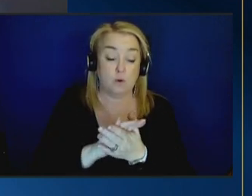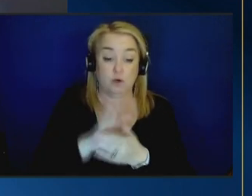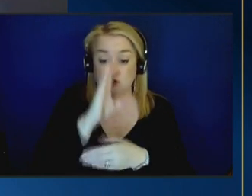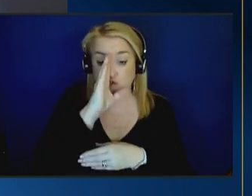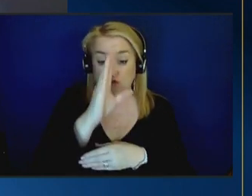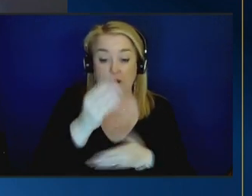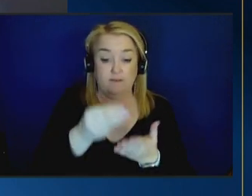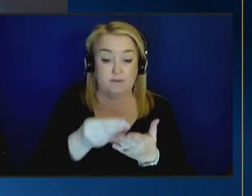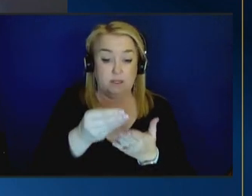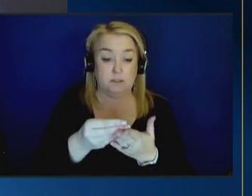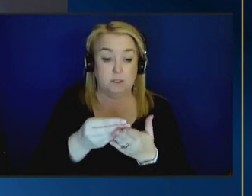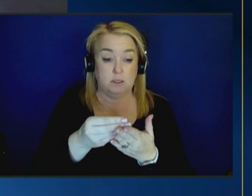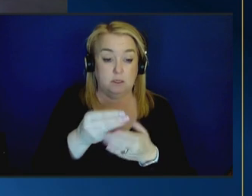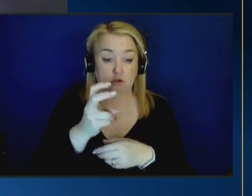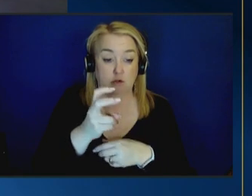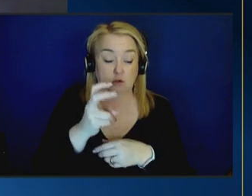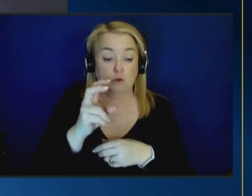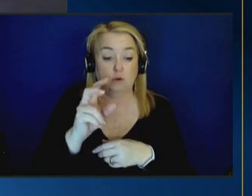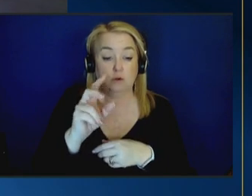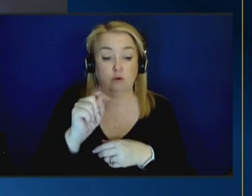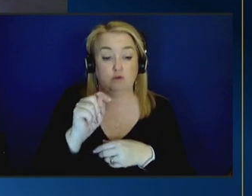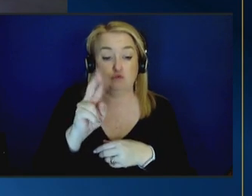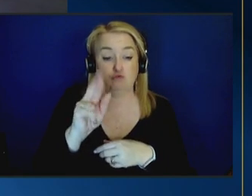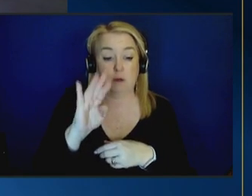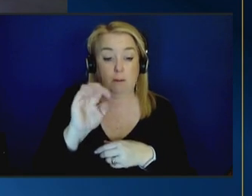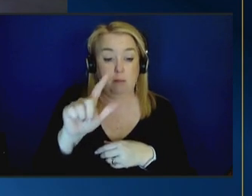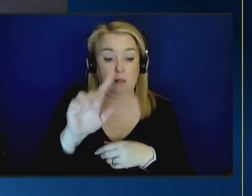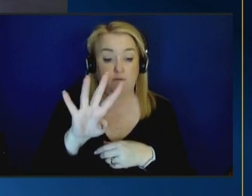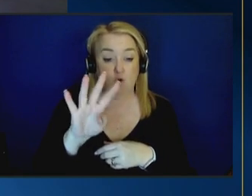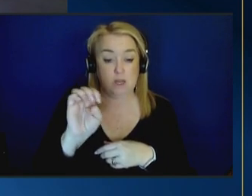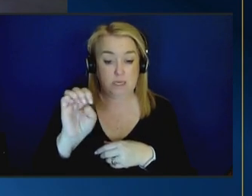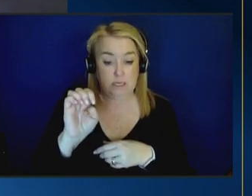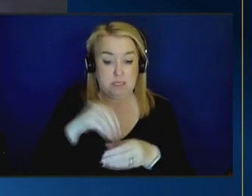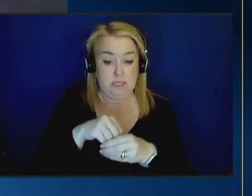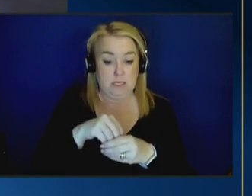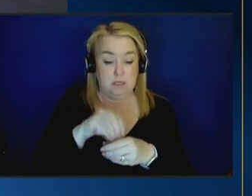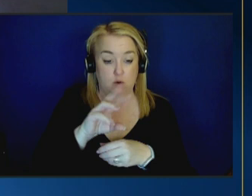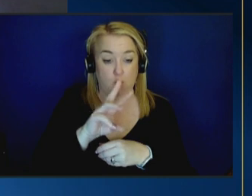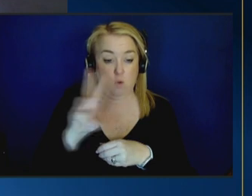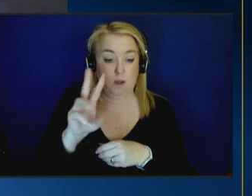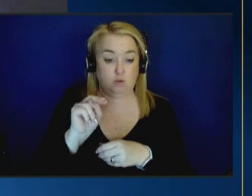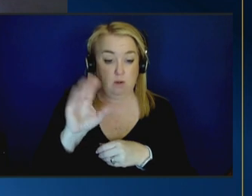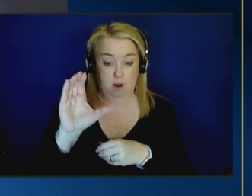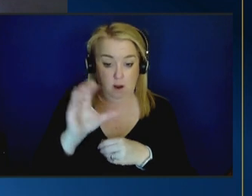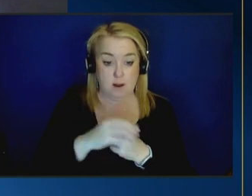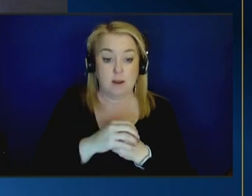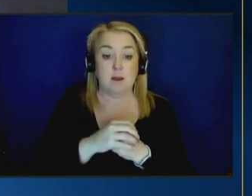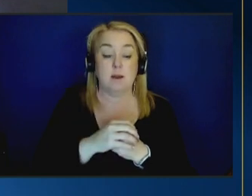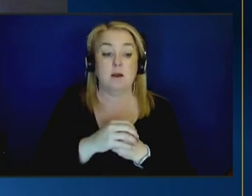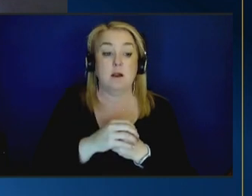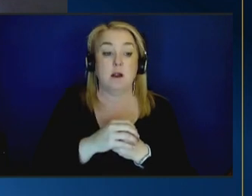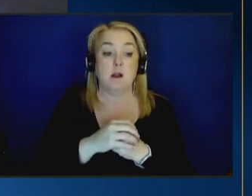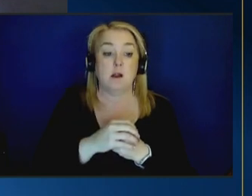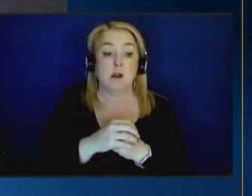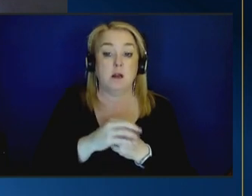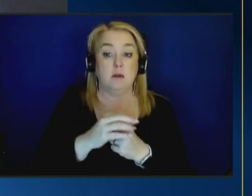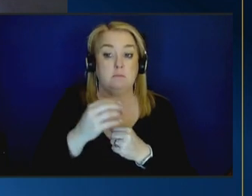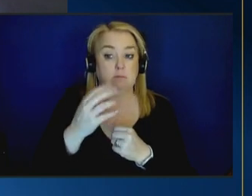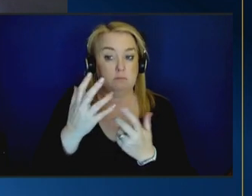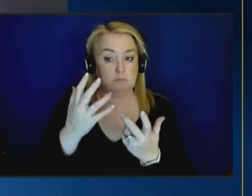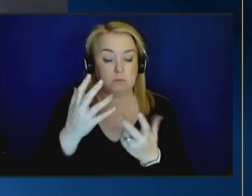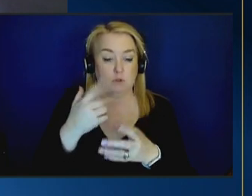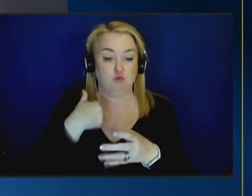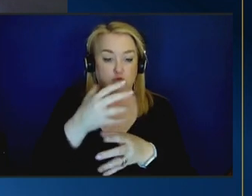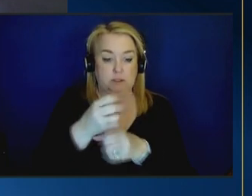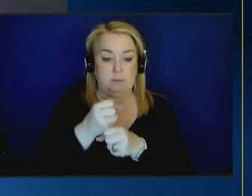tribal 4e tribe here in western north carolina eastern manna cherokee indians and having being a recipient of the